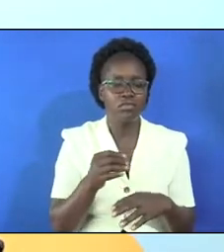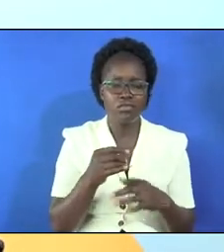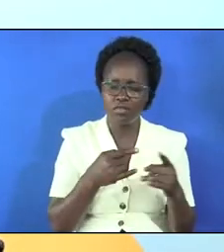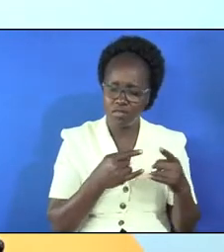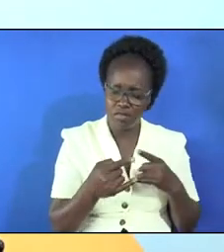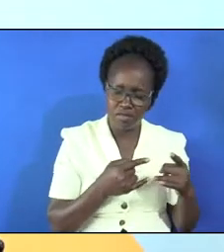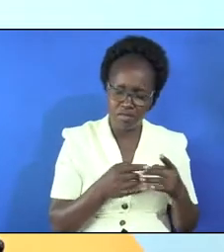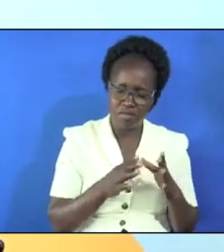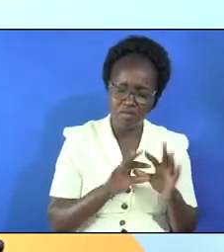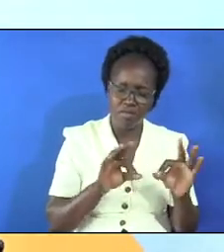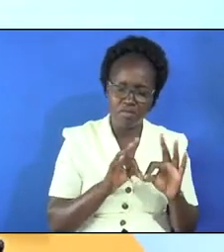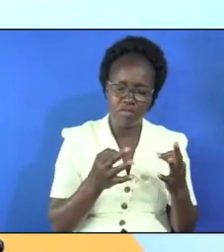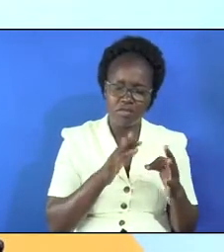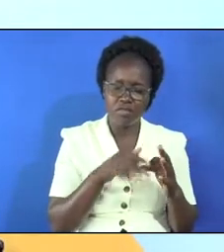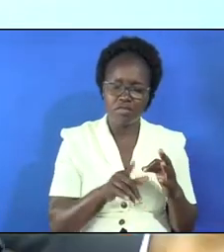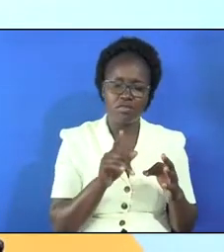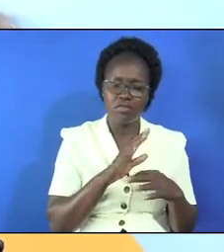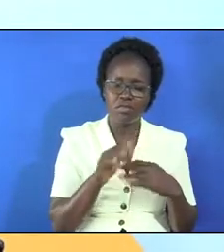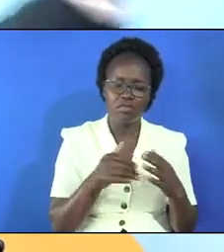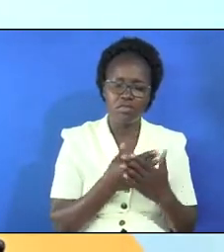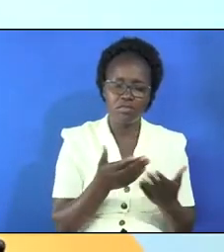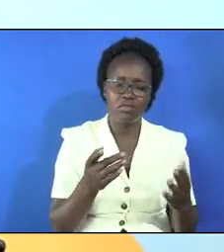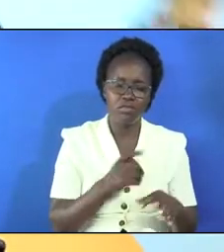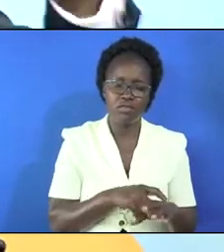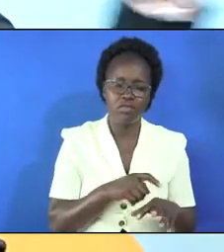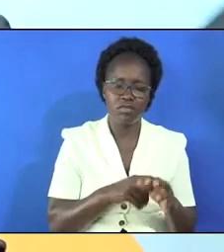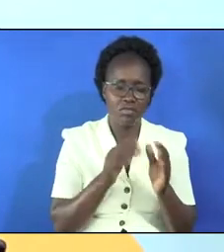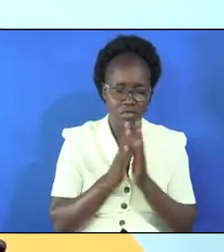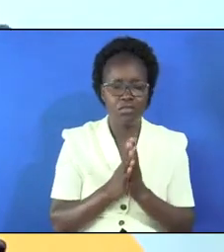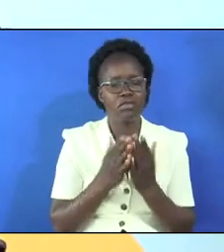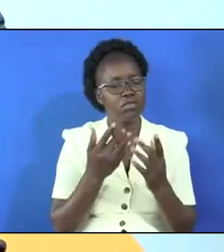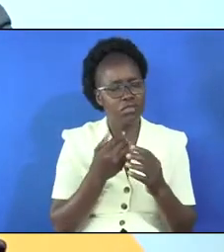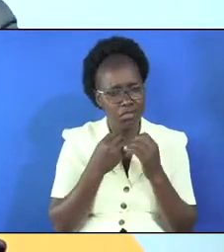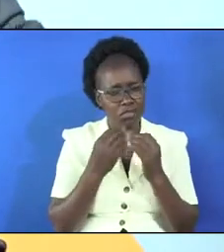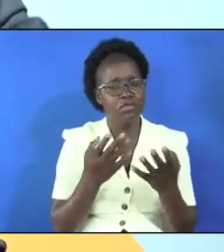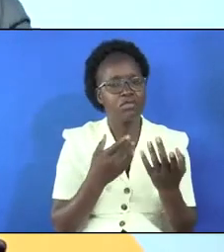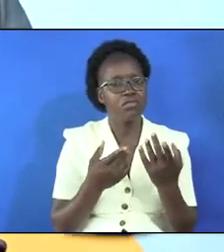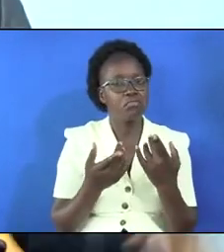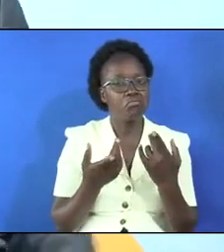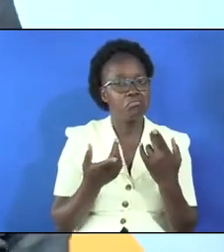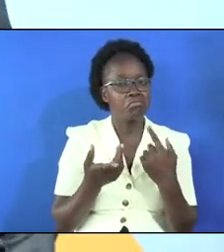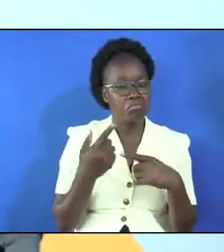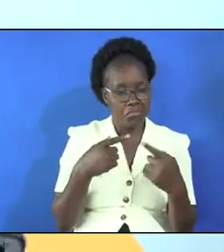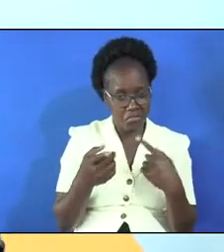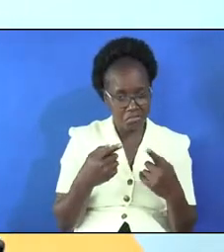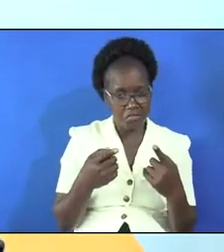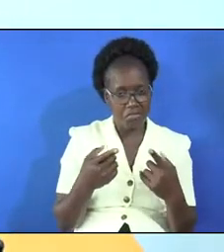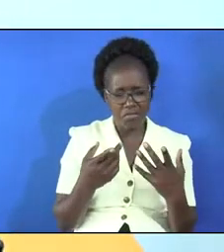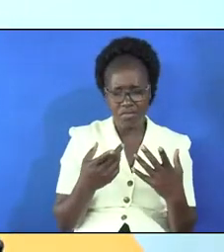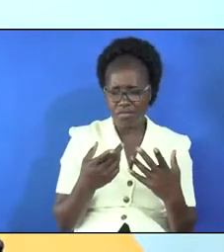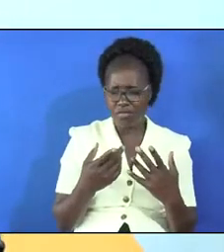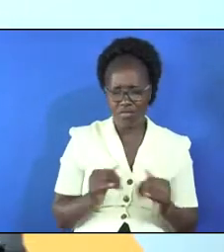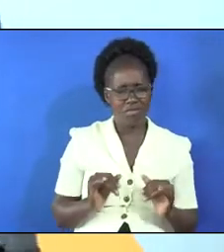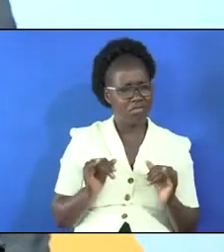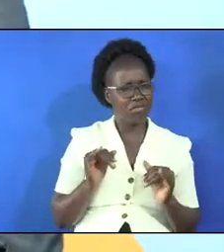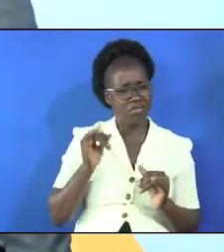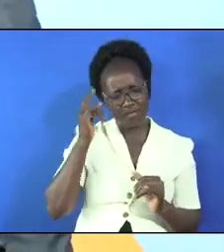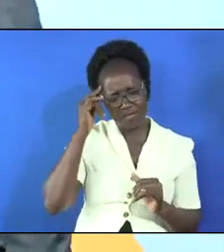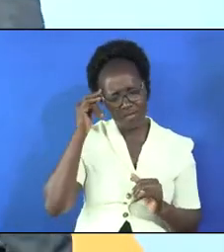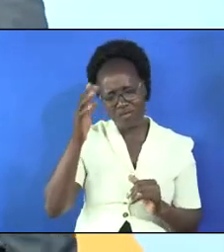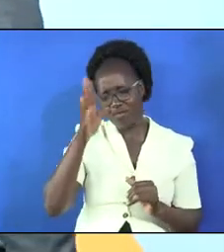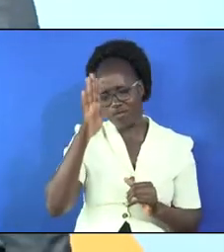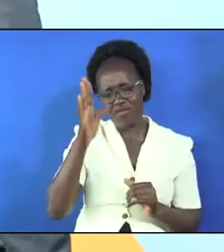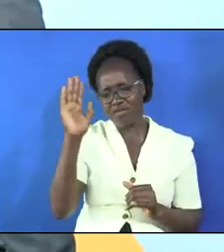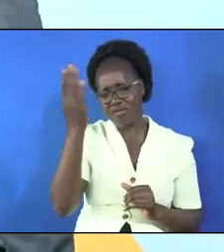have struggled with your family all this time praying and there's nothing coming on board you tend to think that